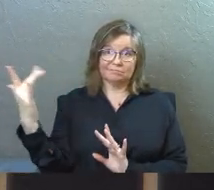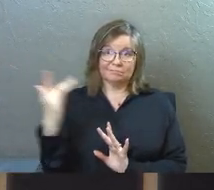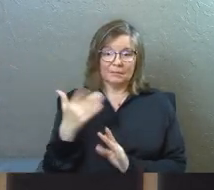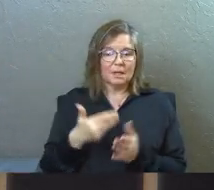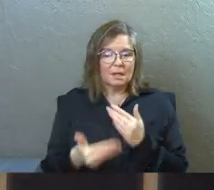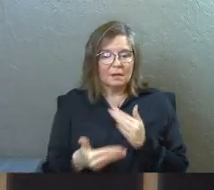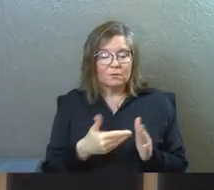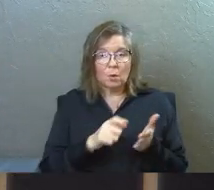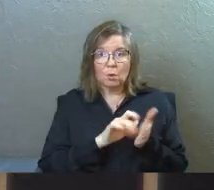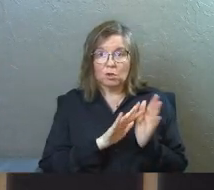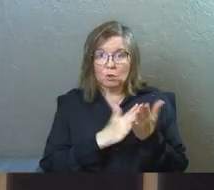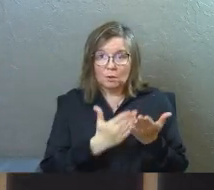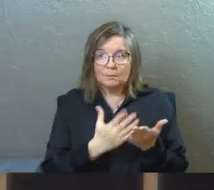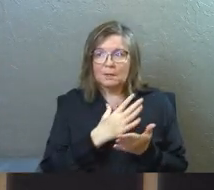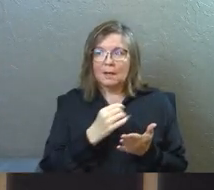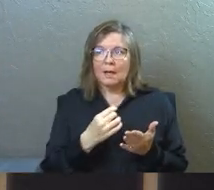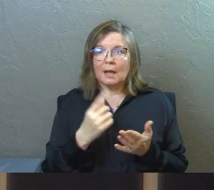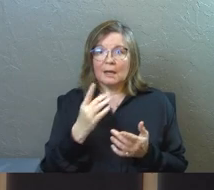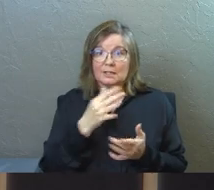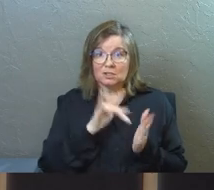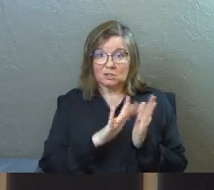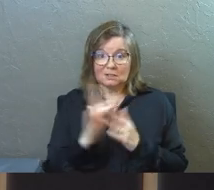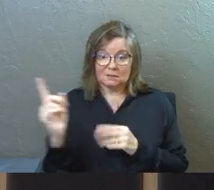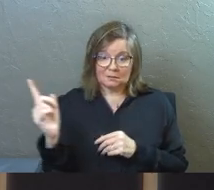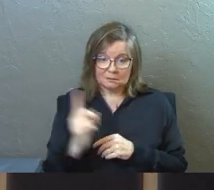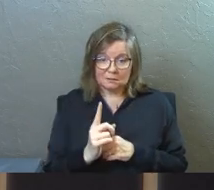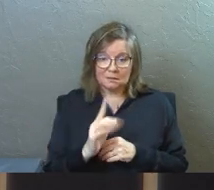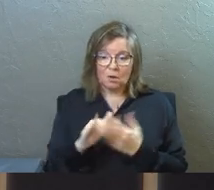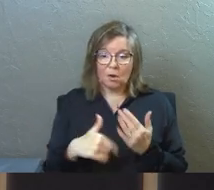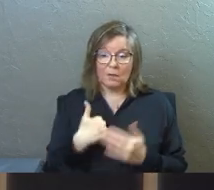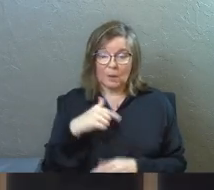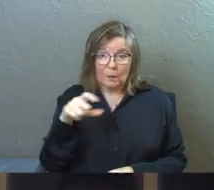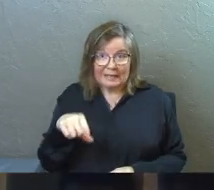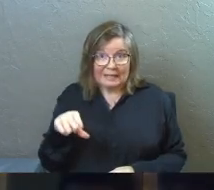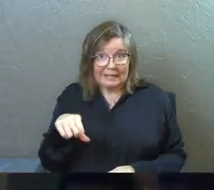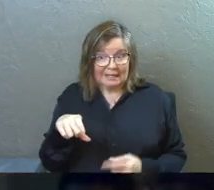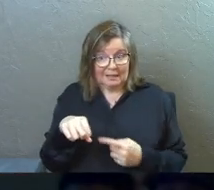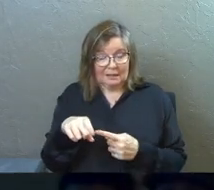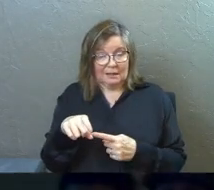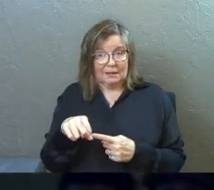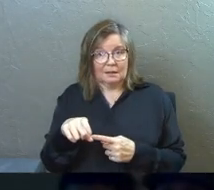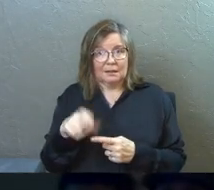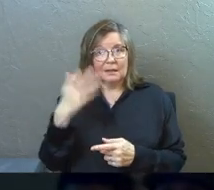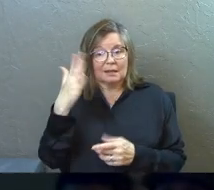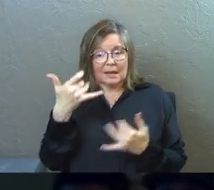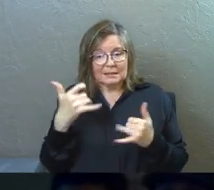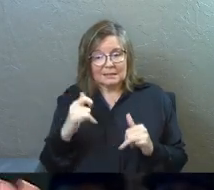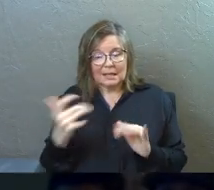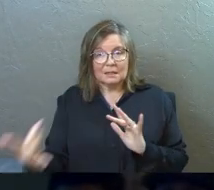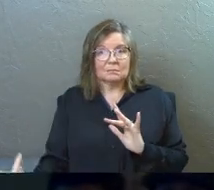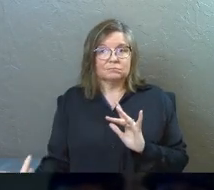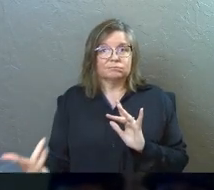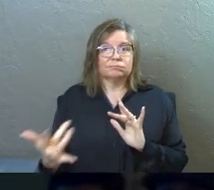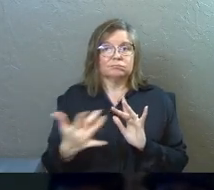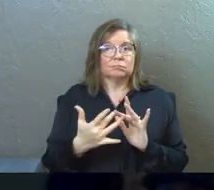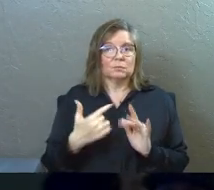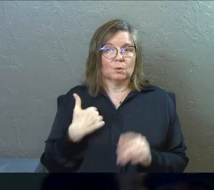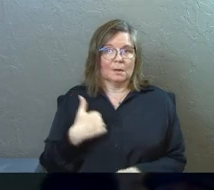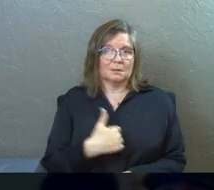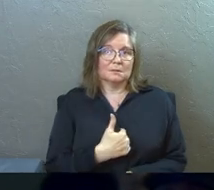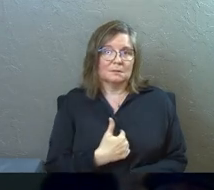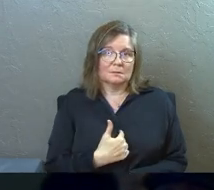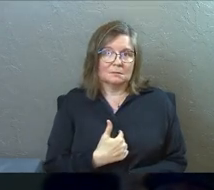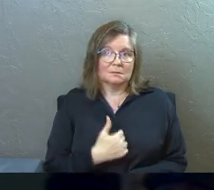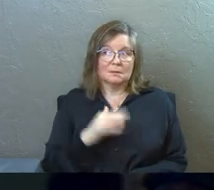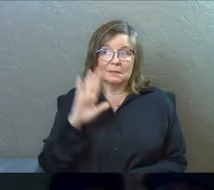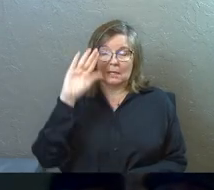Even though the scripture and the coming of Jesus is all that we need, God still is reaching toward us.